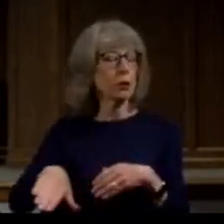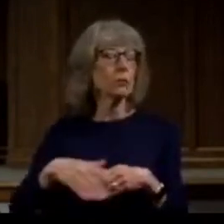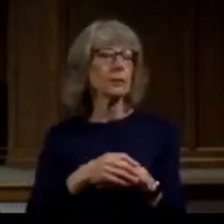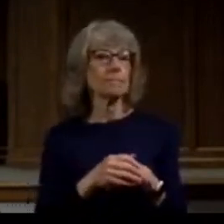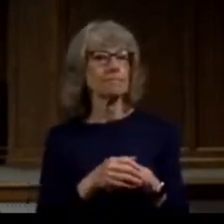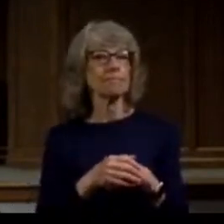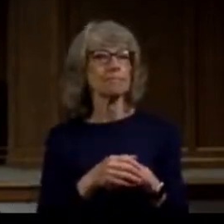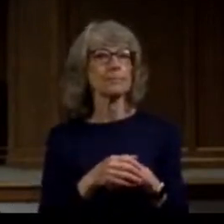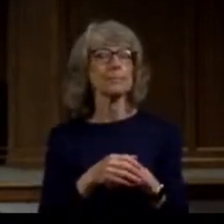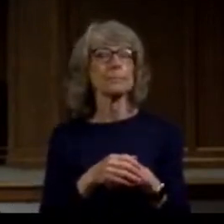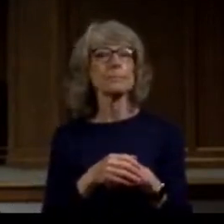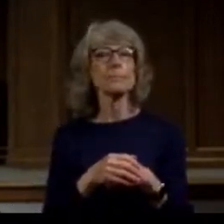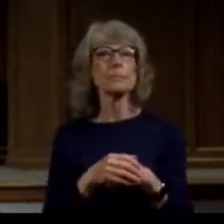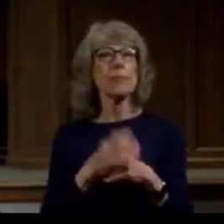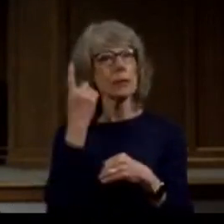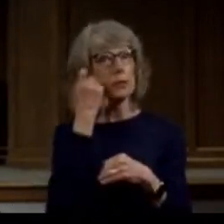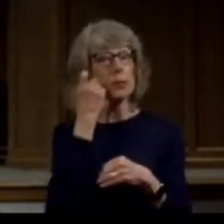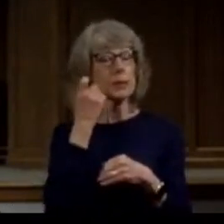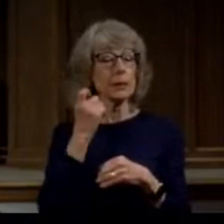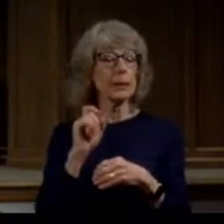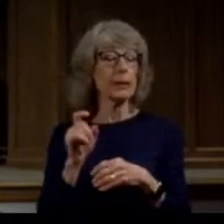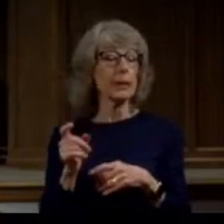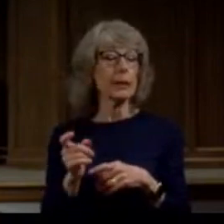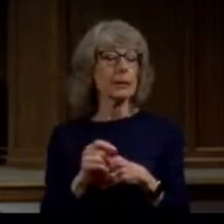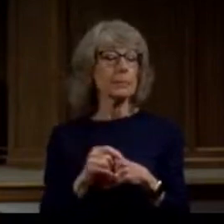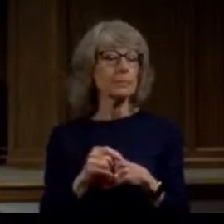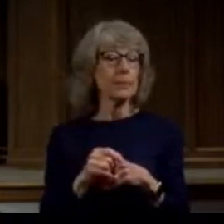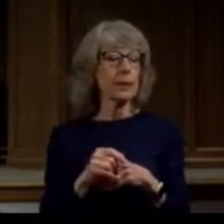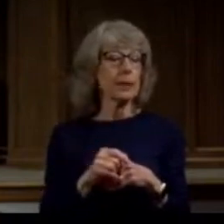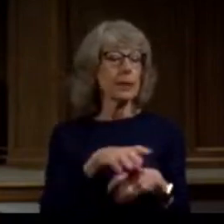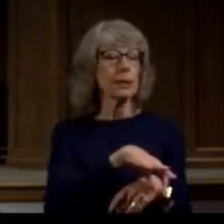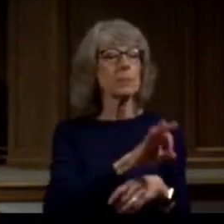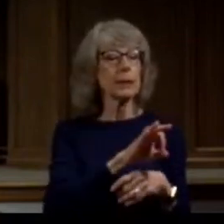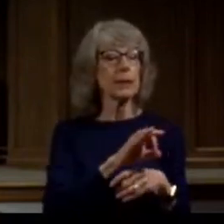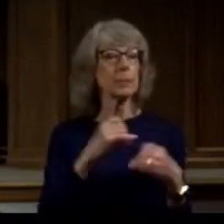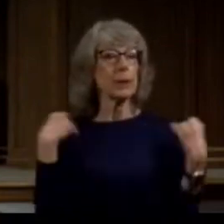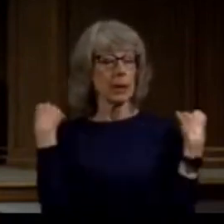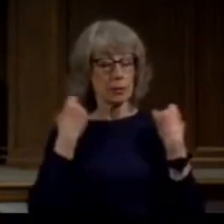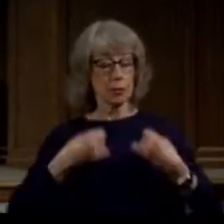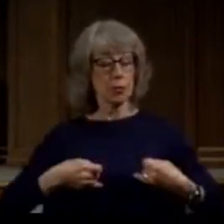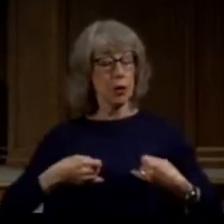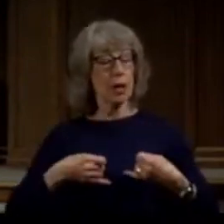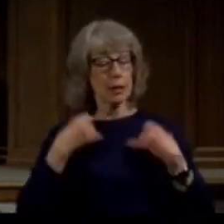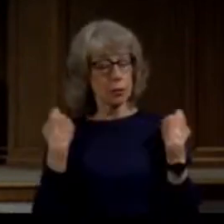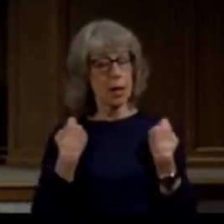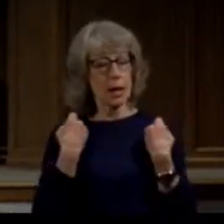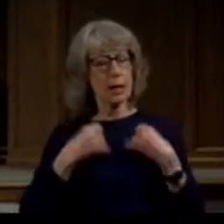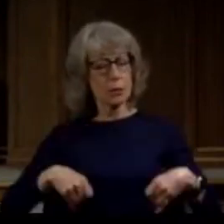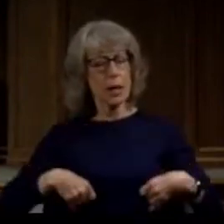weeks and on the way back he picked up a jacket for me for Christmas